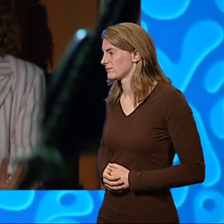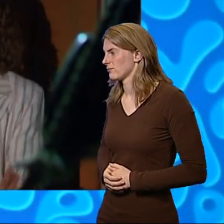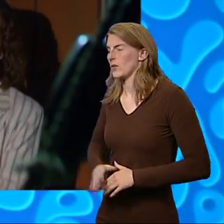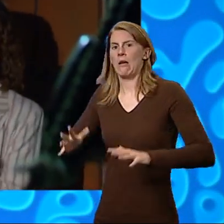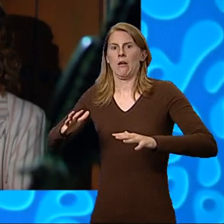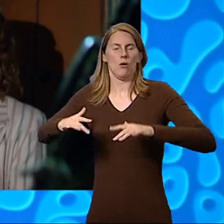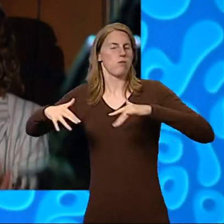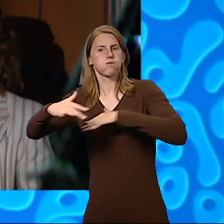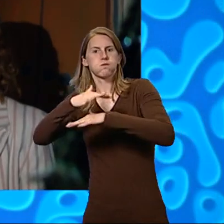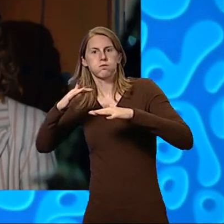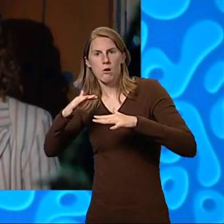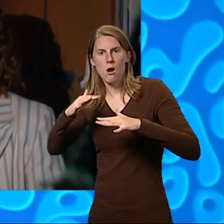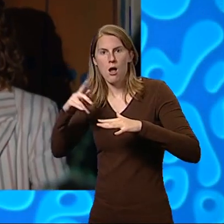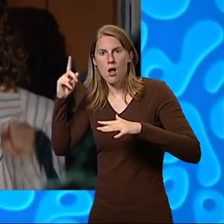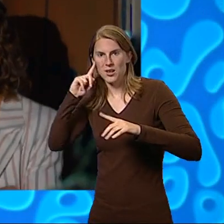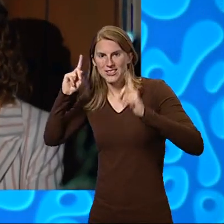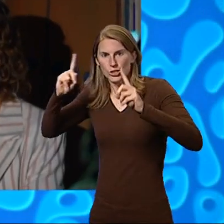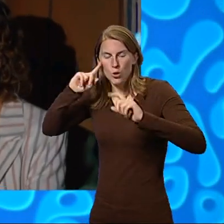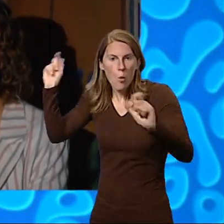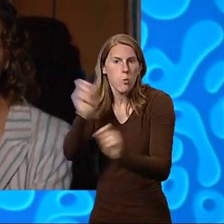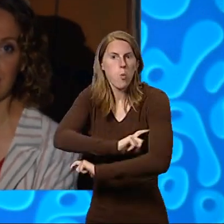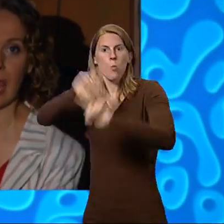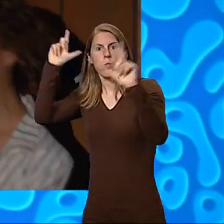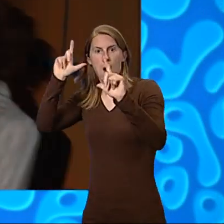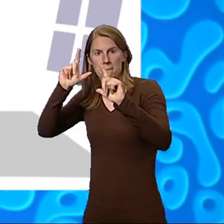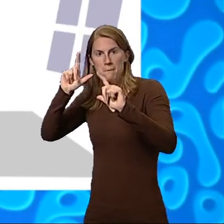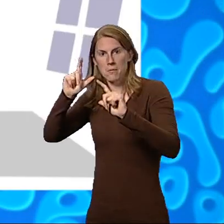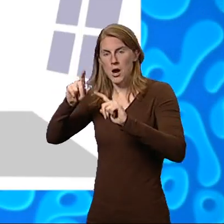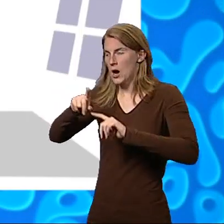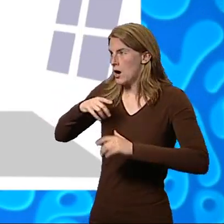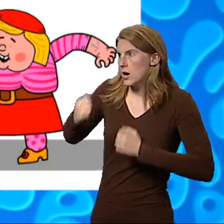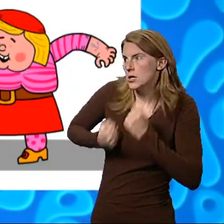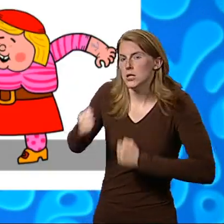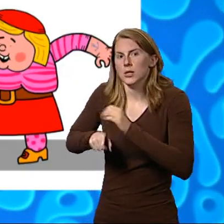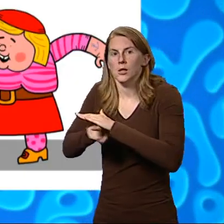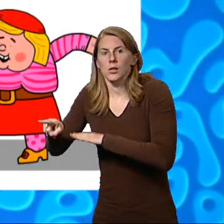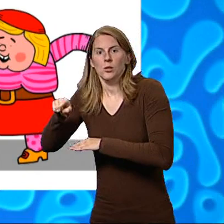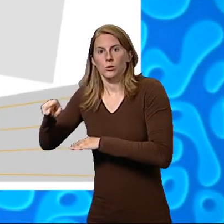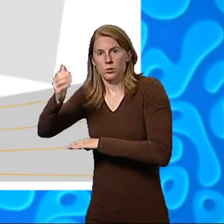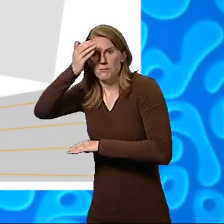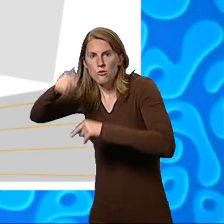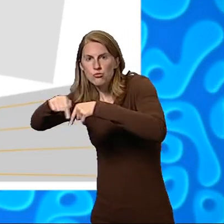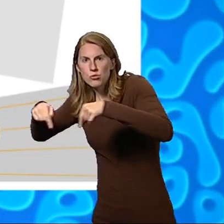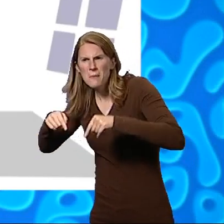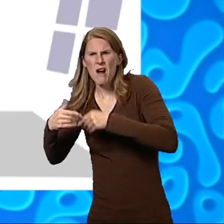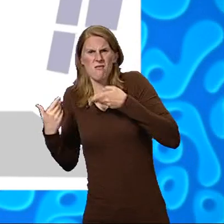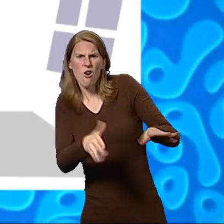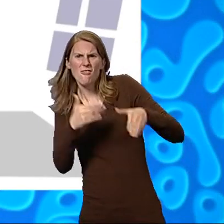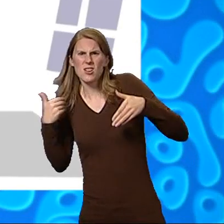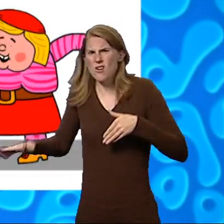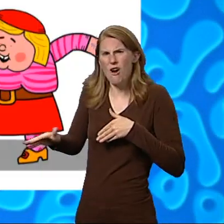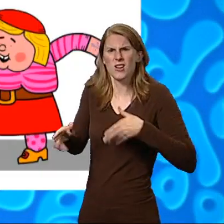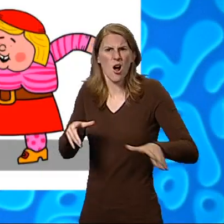Uproar. The teachers woke with a start and hurried to Patagonia's cabin. Ow! Geroff! No! Take that! No! You take that! Ow!